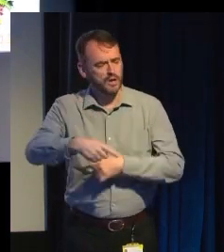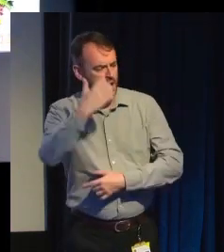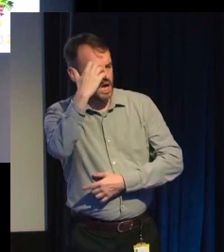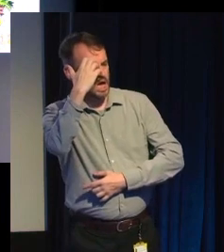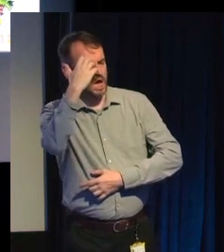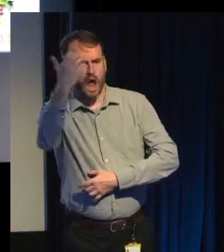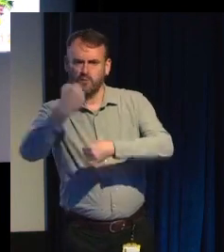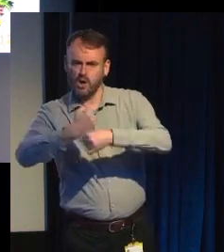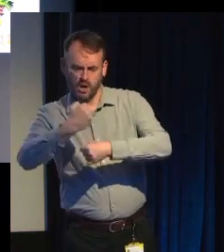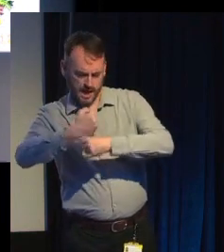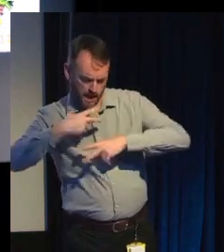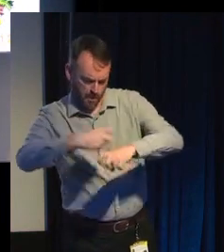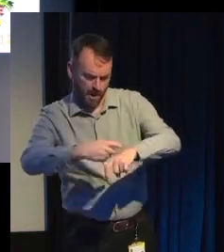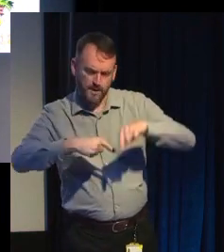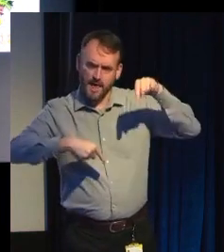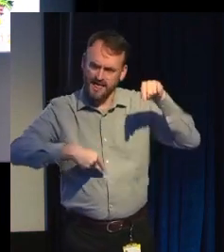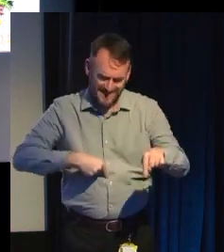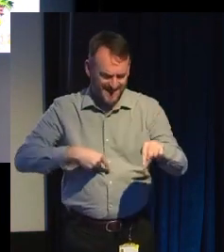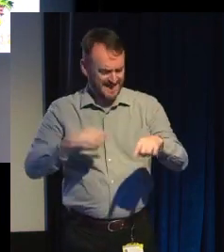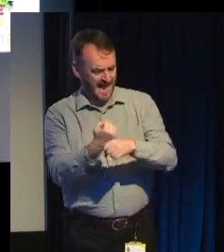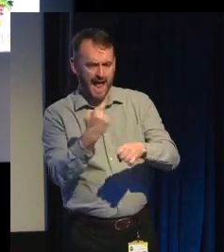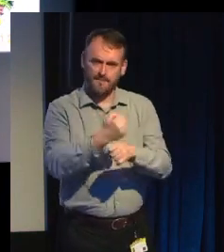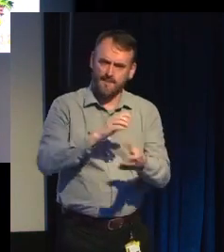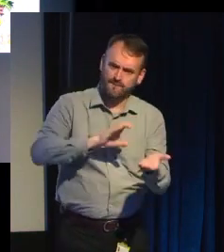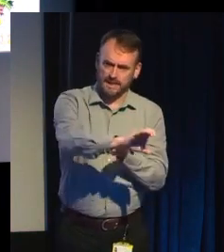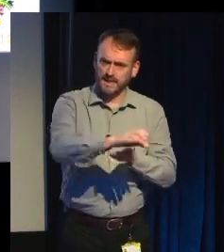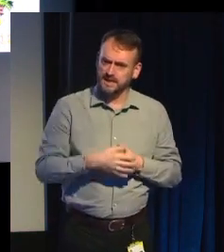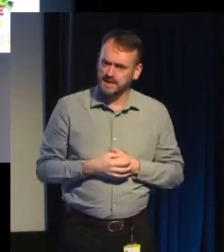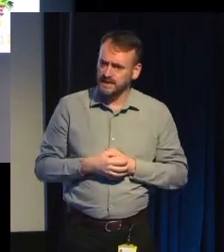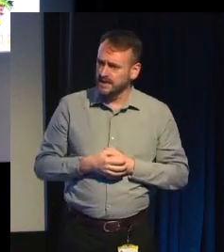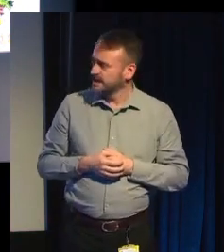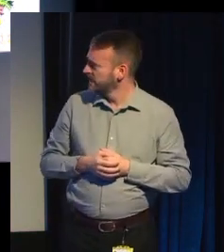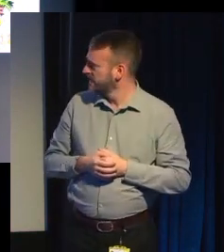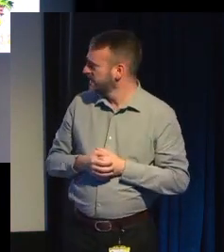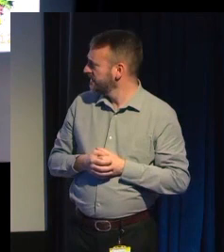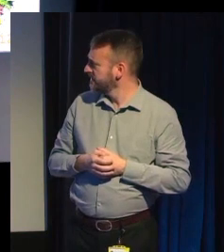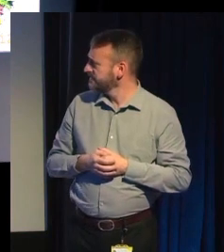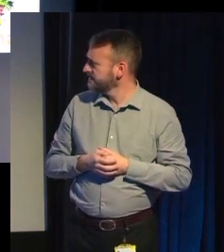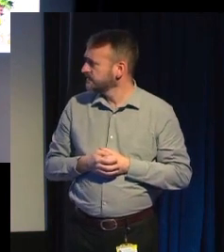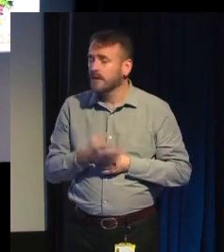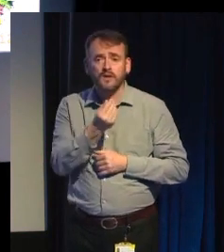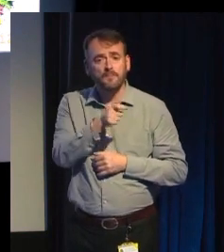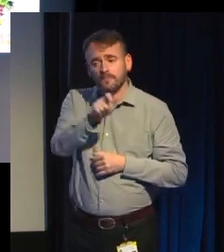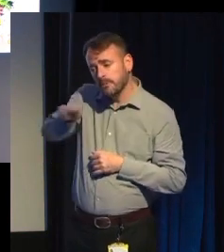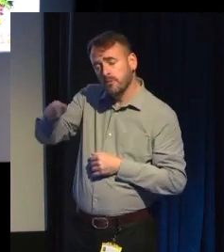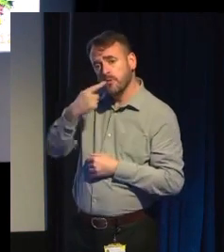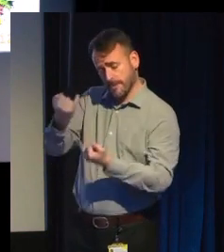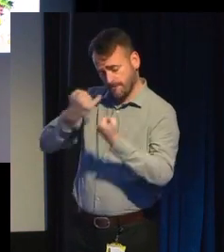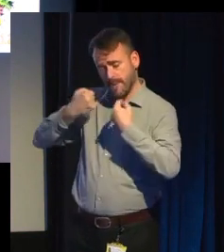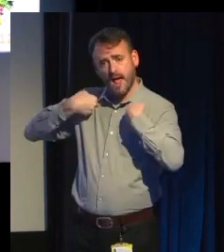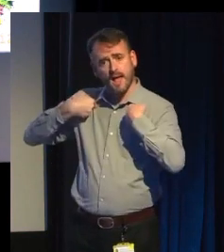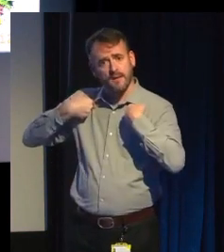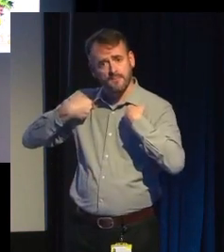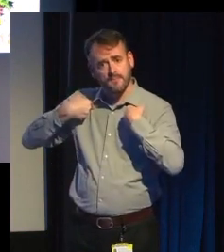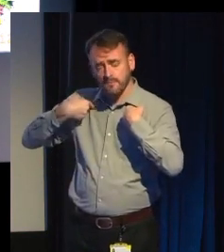got funded. I'm not exaggerating. Some people blame me for the